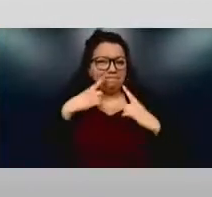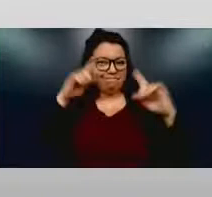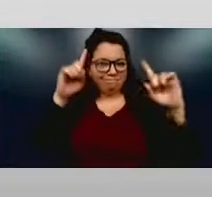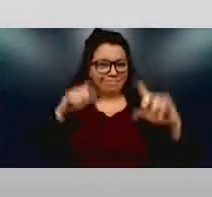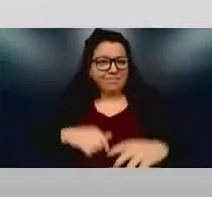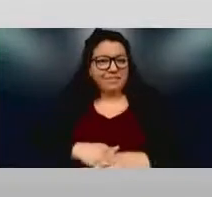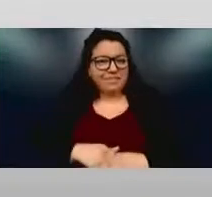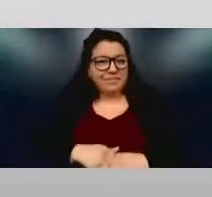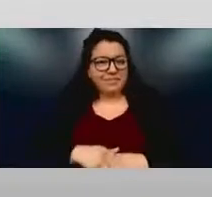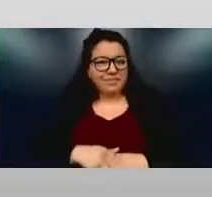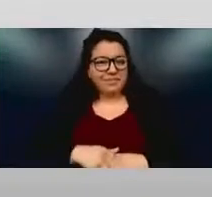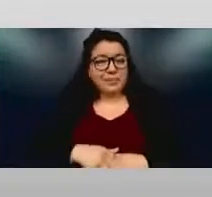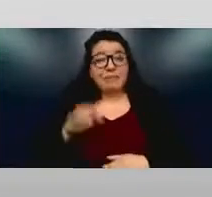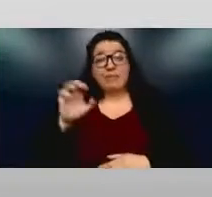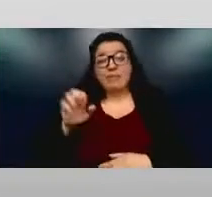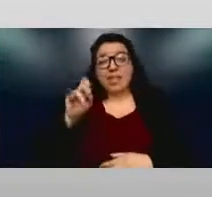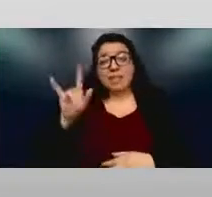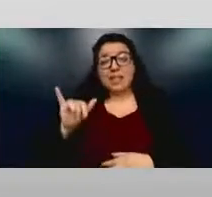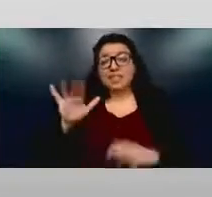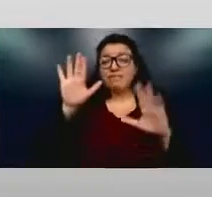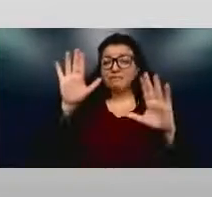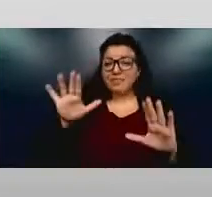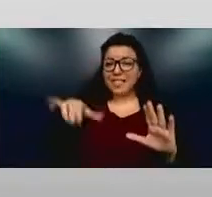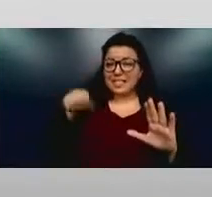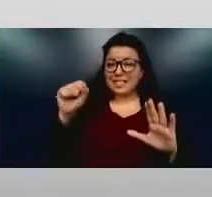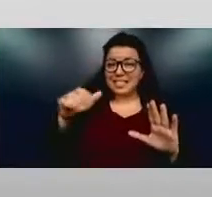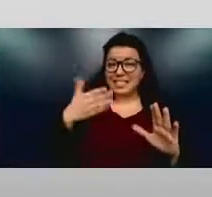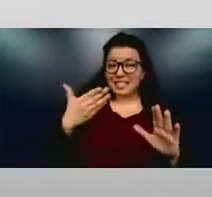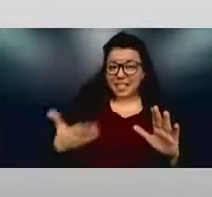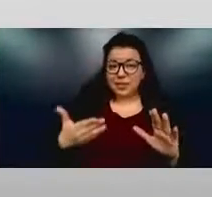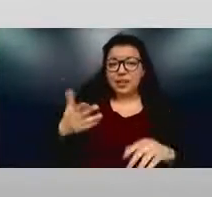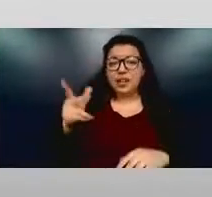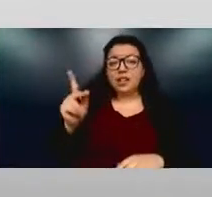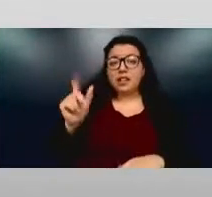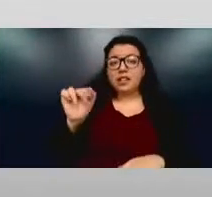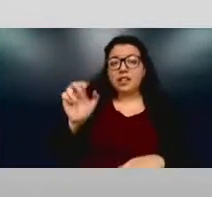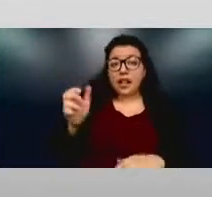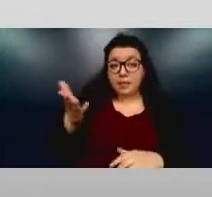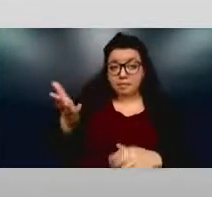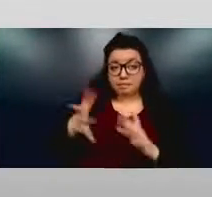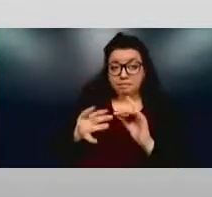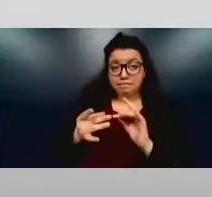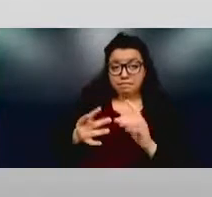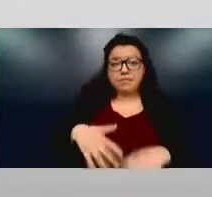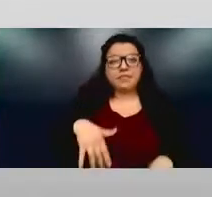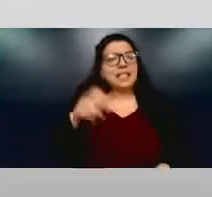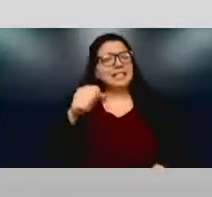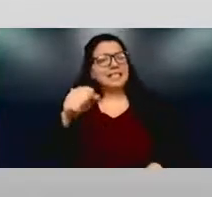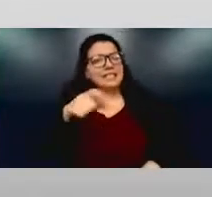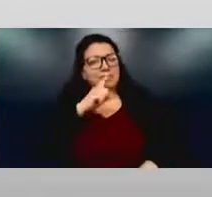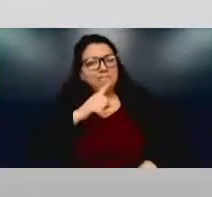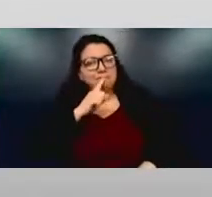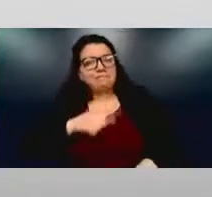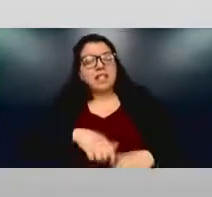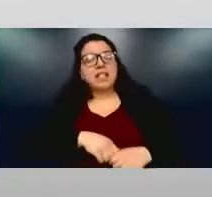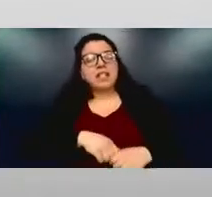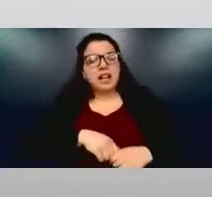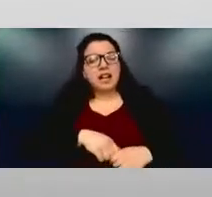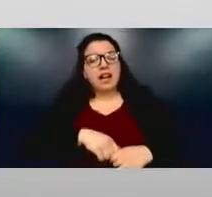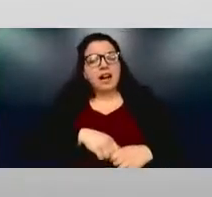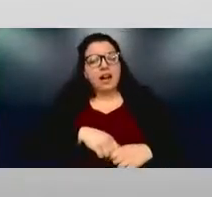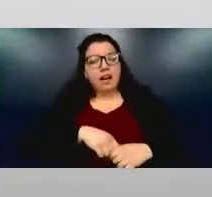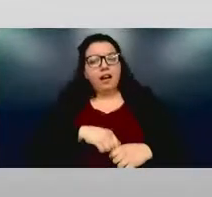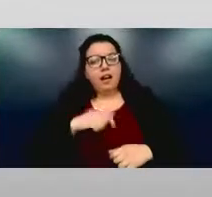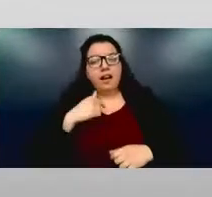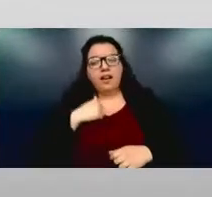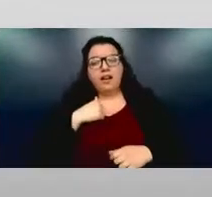That's great. That's Yeah. Kate, would you like to comment? Yeah, thank you. I think back at